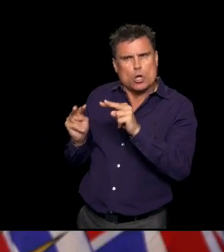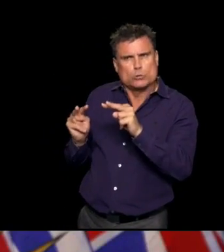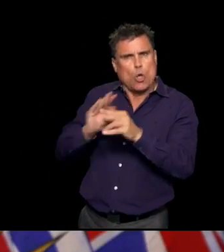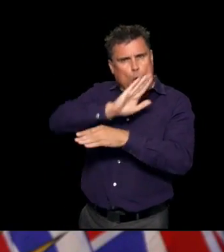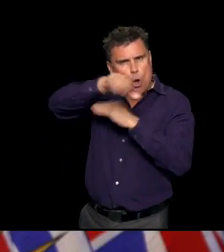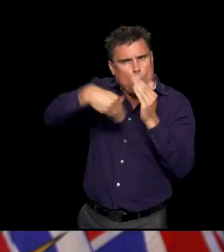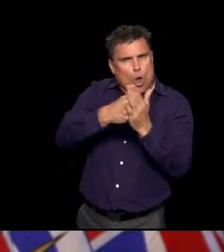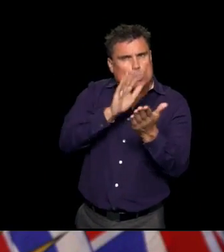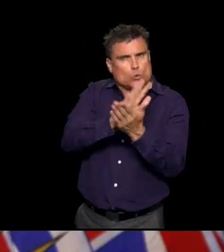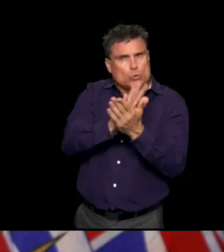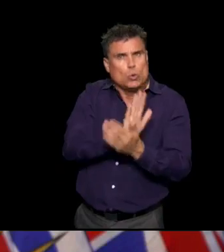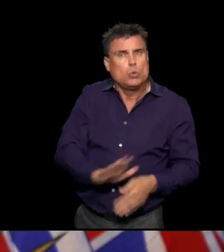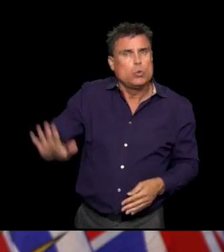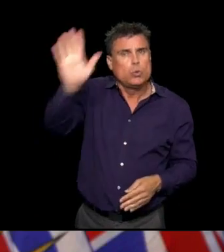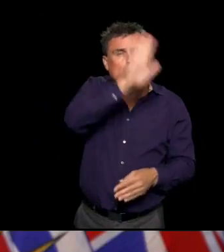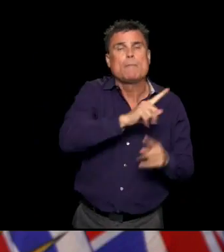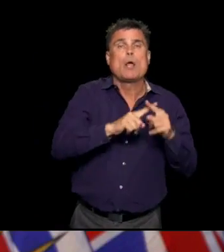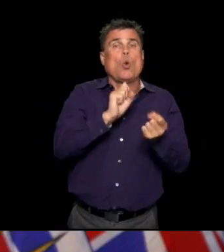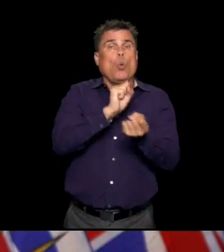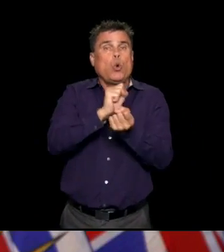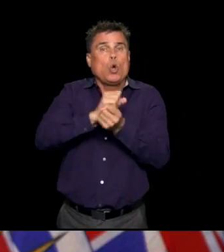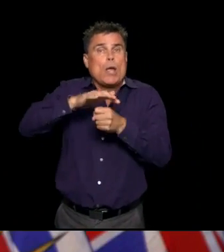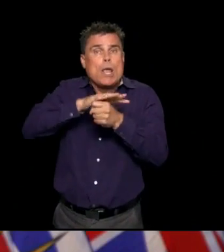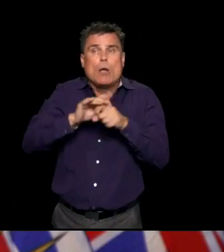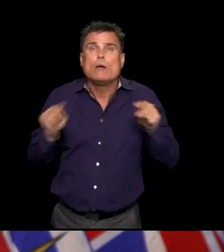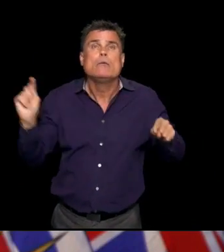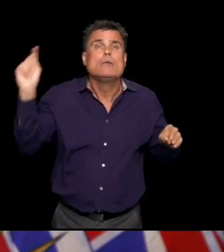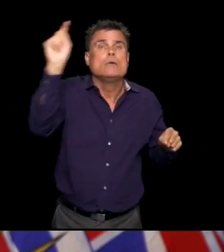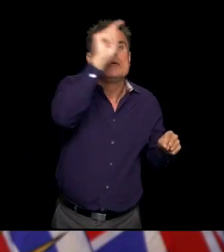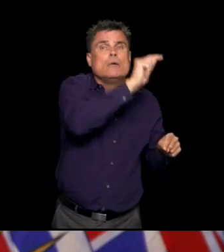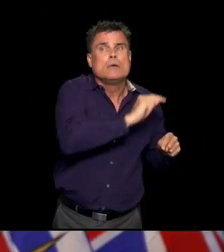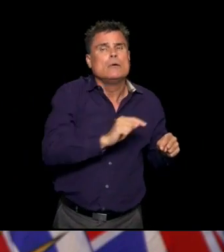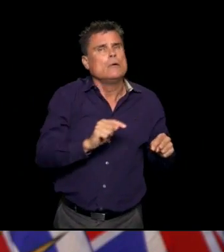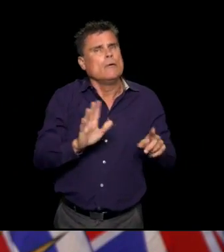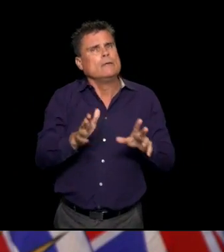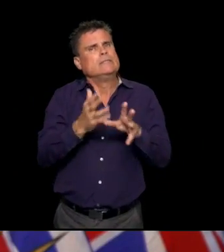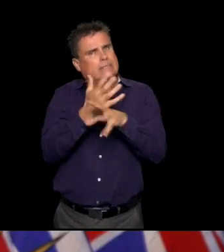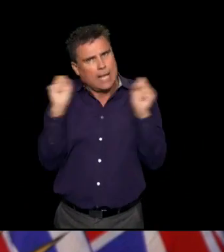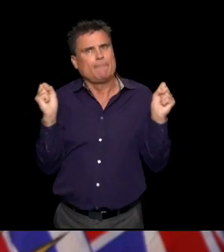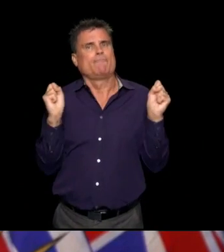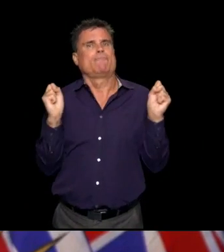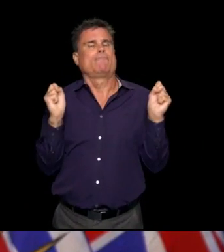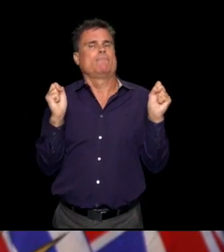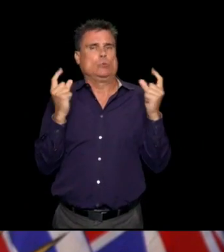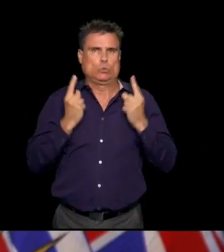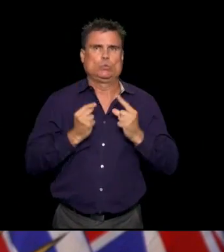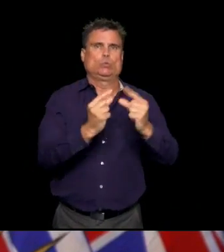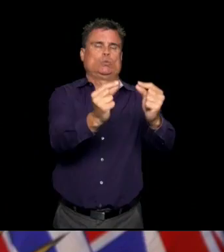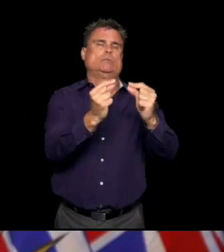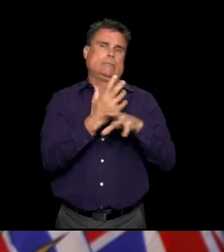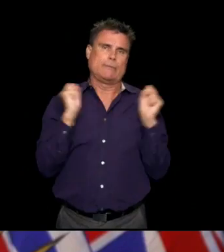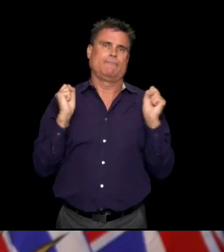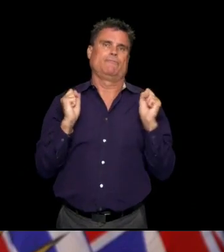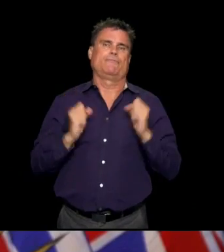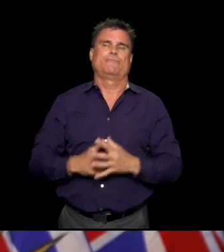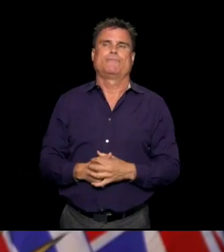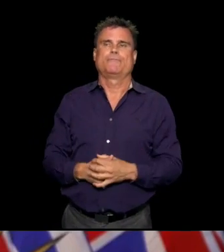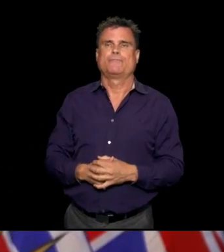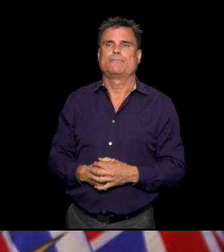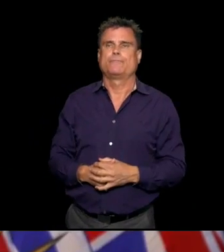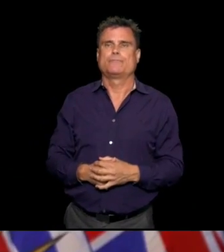are protected. I think the other really important thing as we're moving into September and schools going back, is that